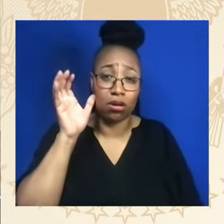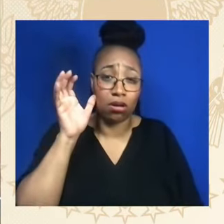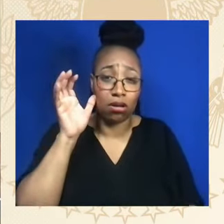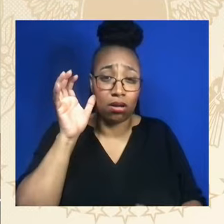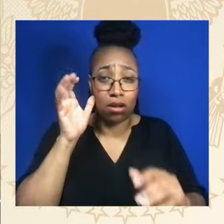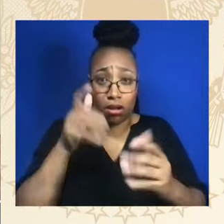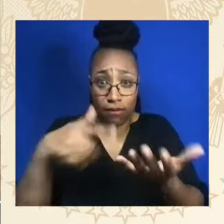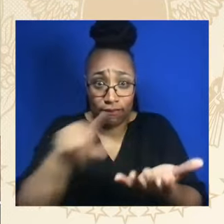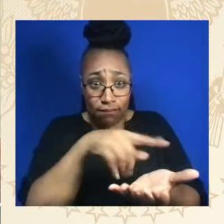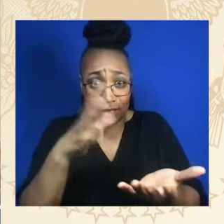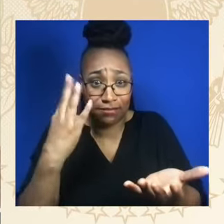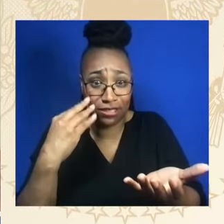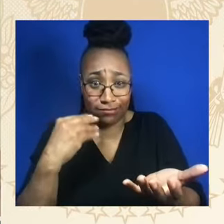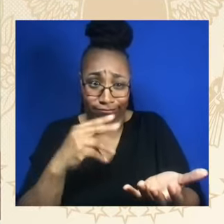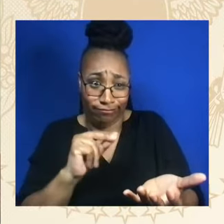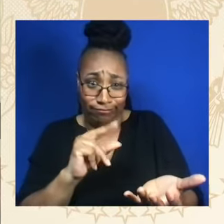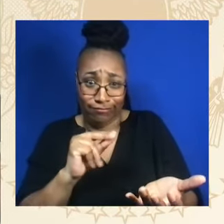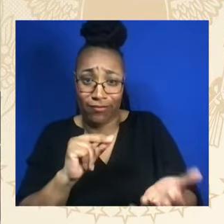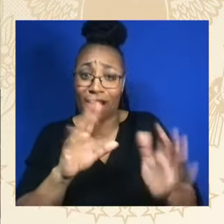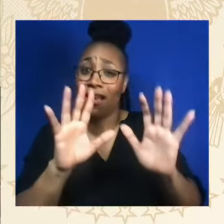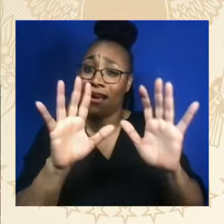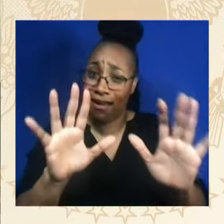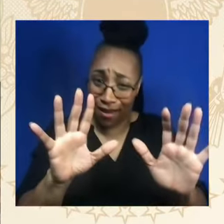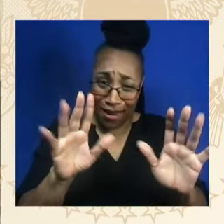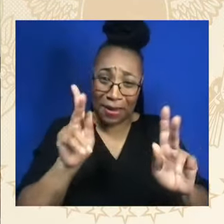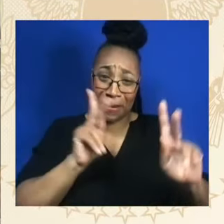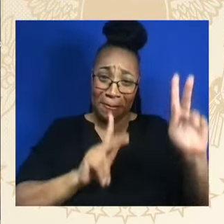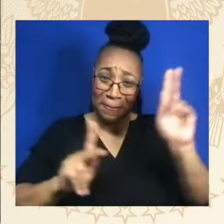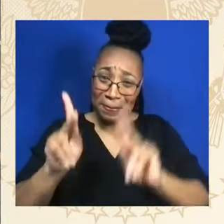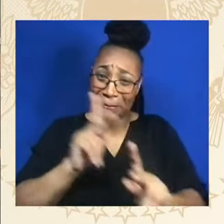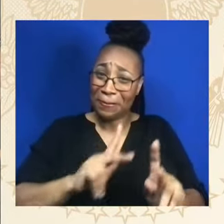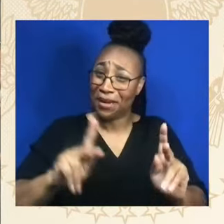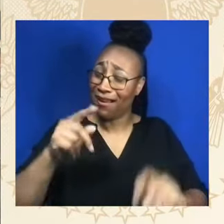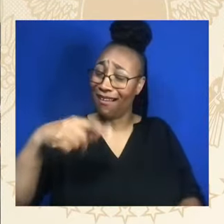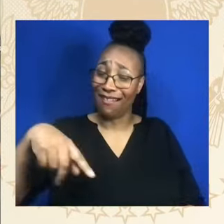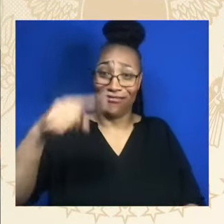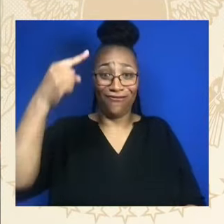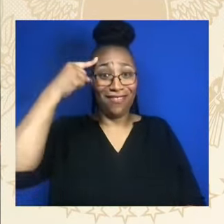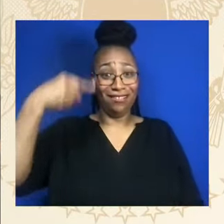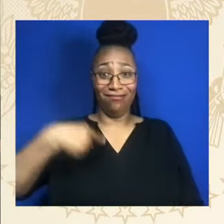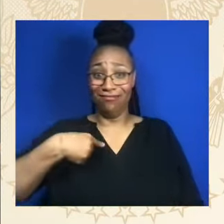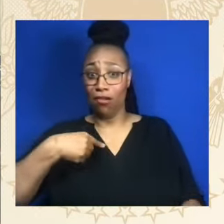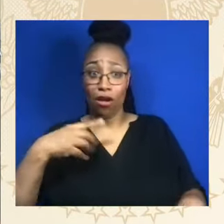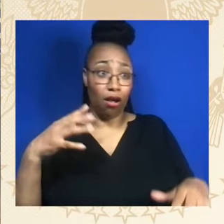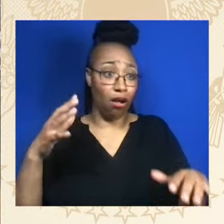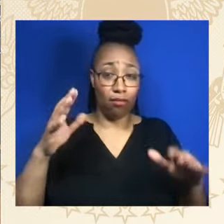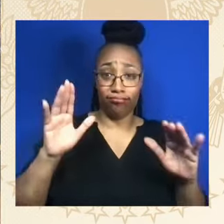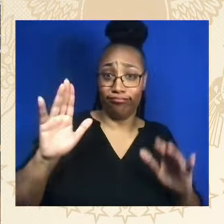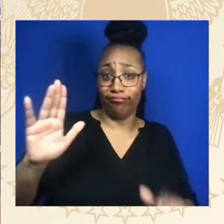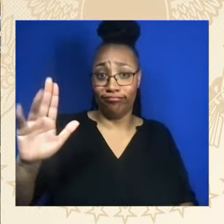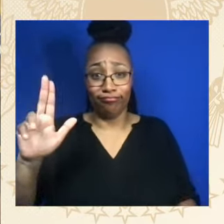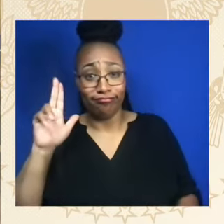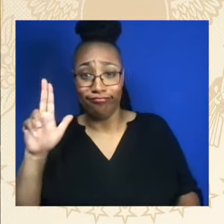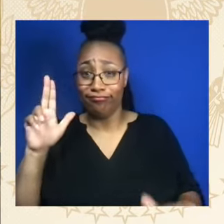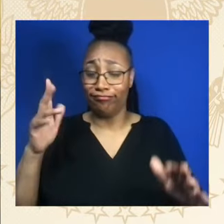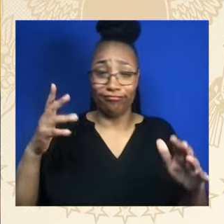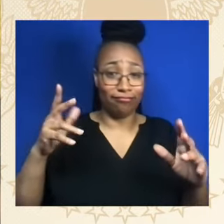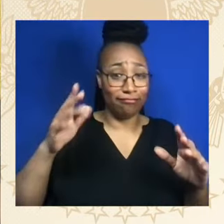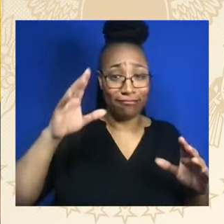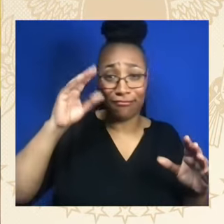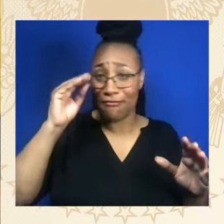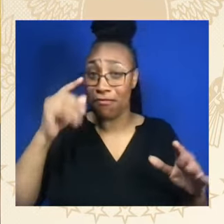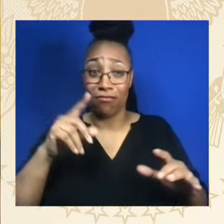Except I can't sing worth a damn My dad, when he was a college age He didn't go to college But he had a band